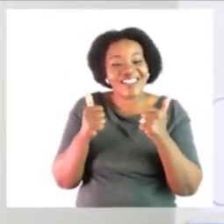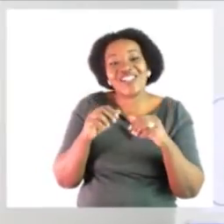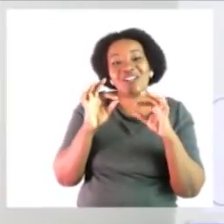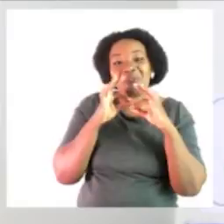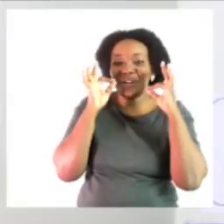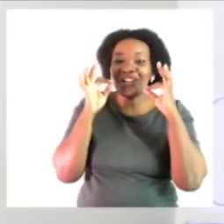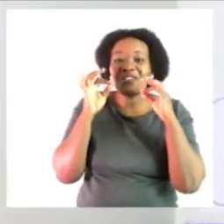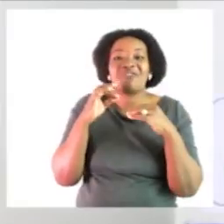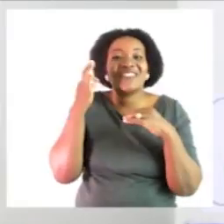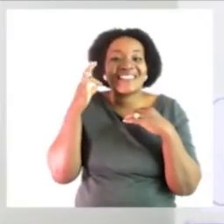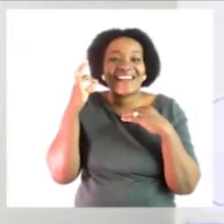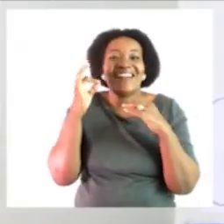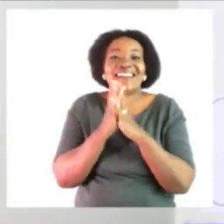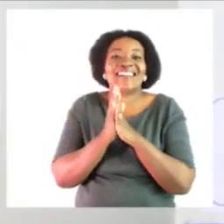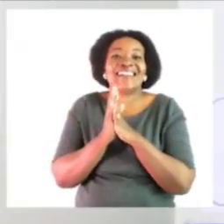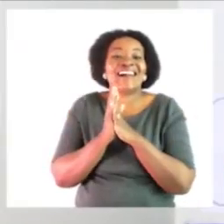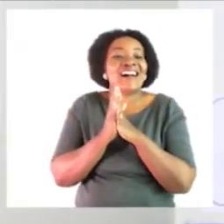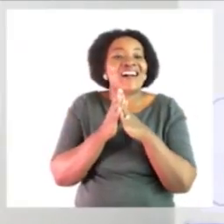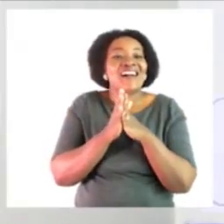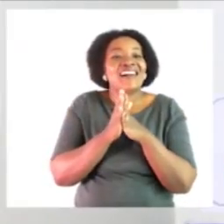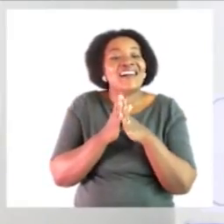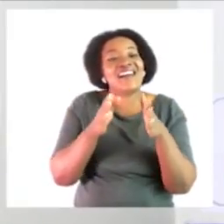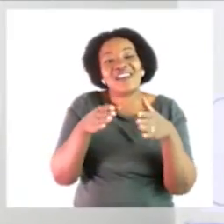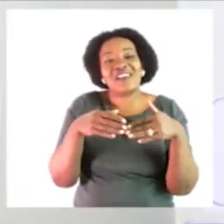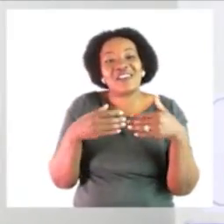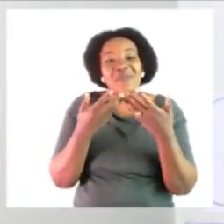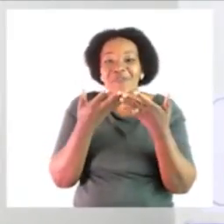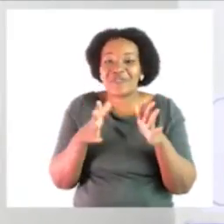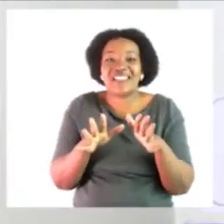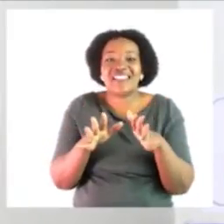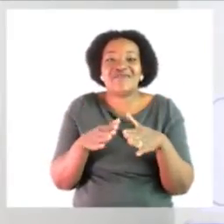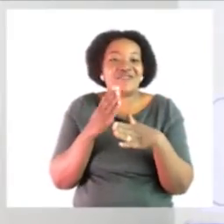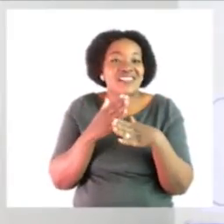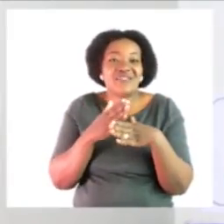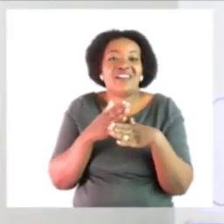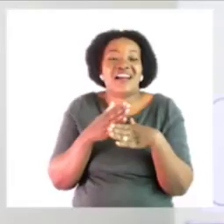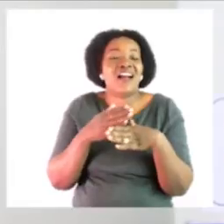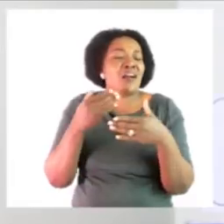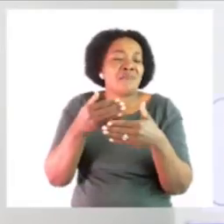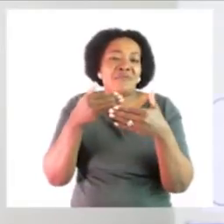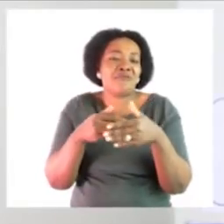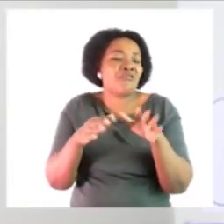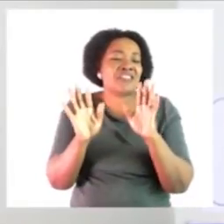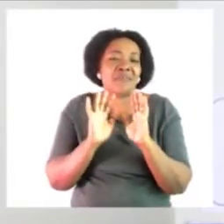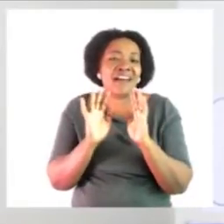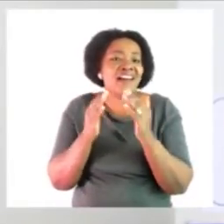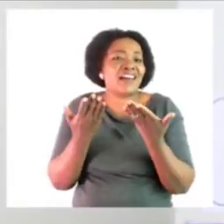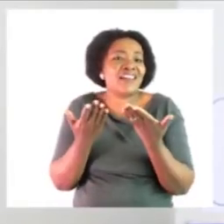song indeed now we have come to the end of our lesson but before we can say goodbye